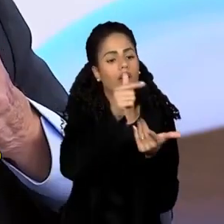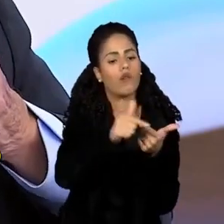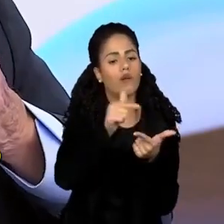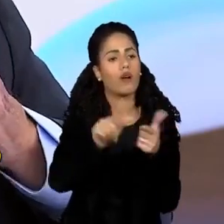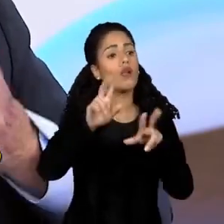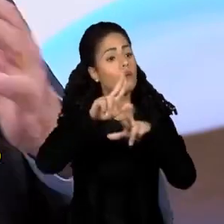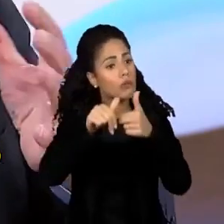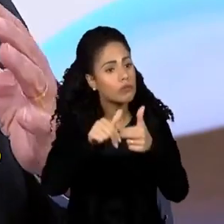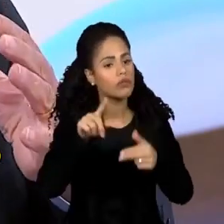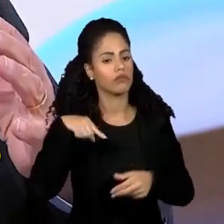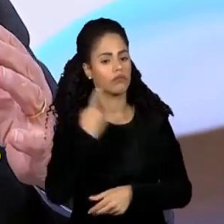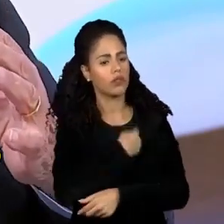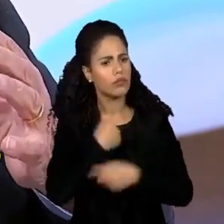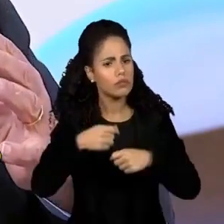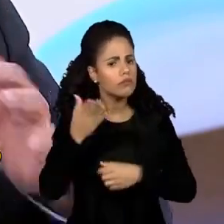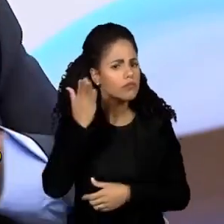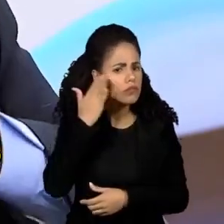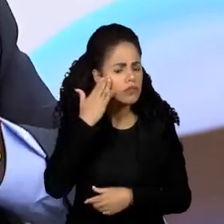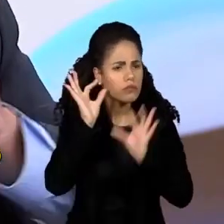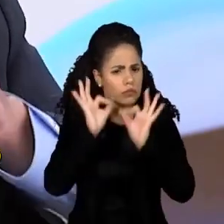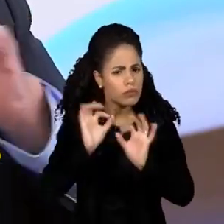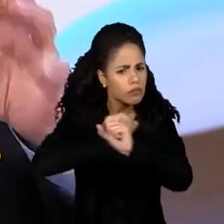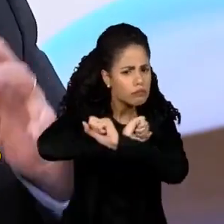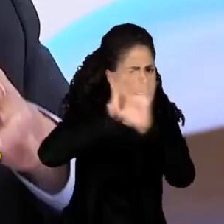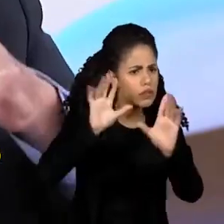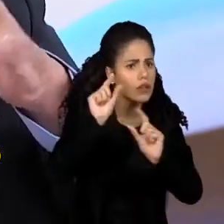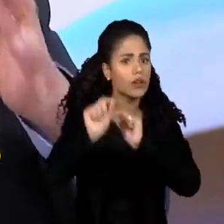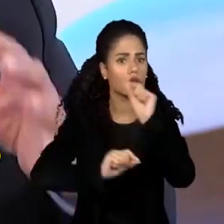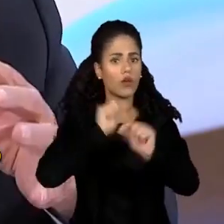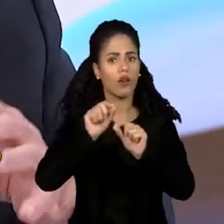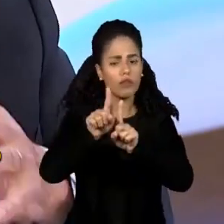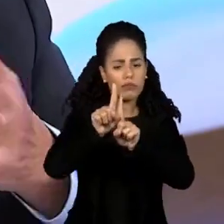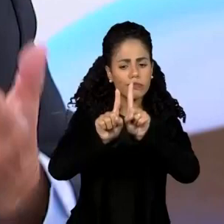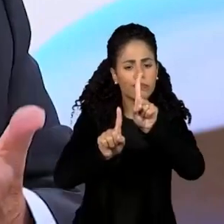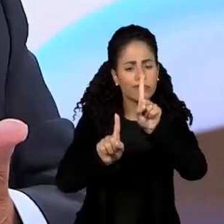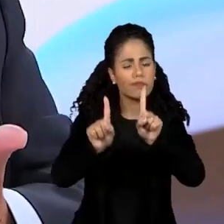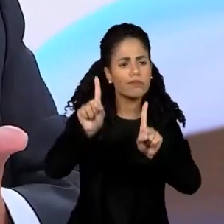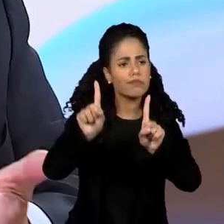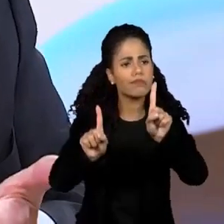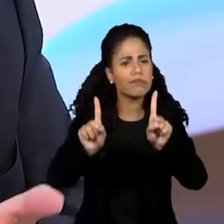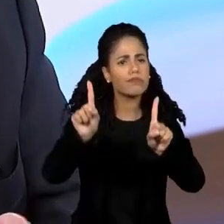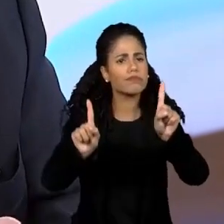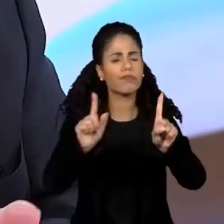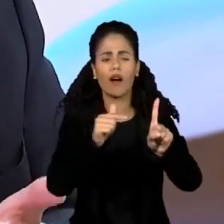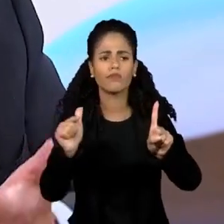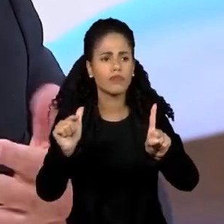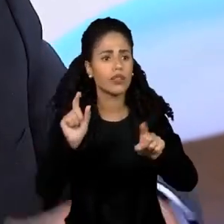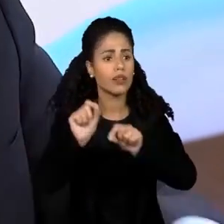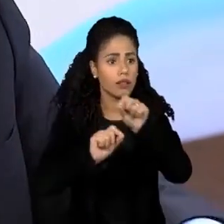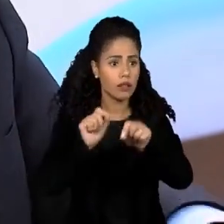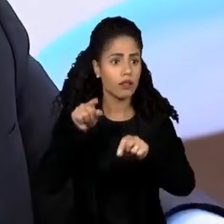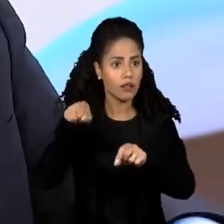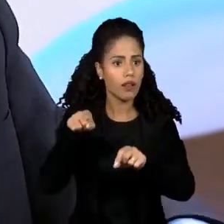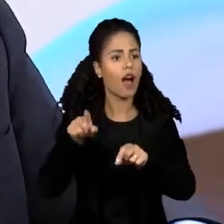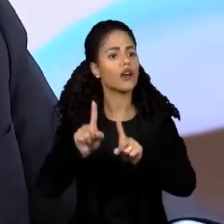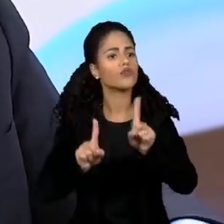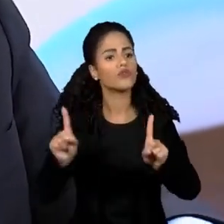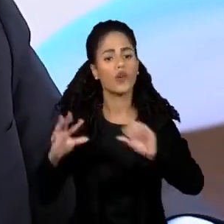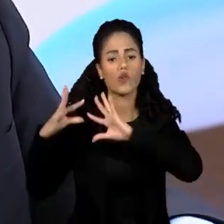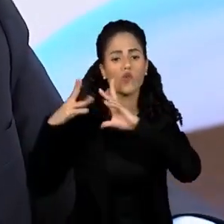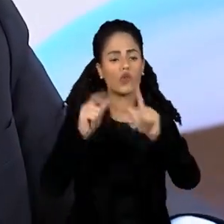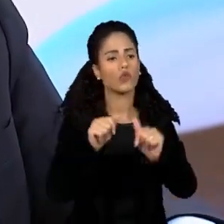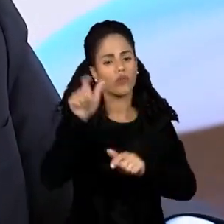have to recognize that we don't have that competitive ideal that's in the textbook that everybody who studies